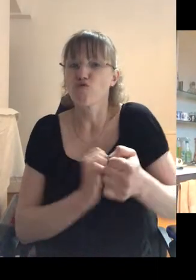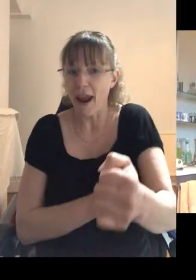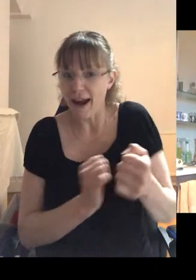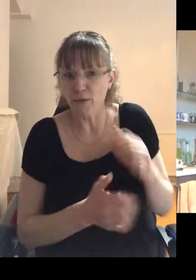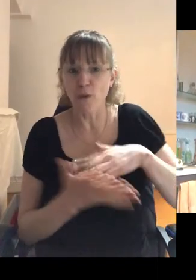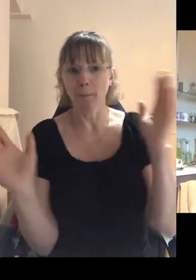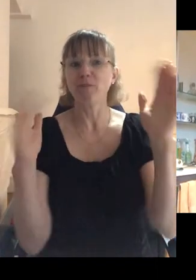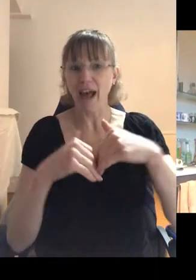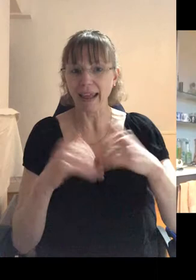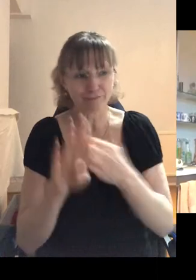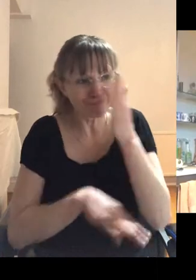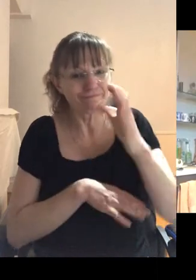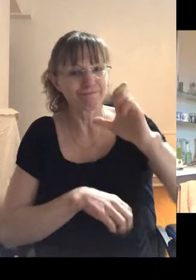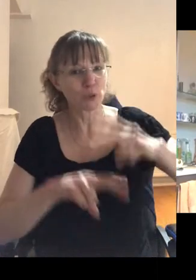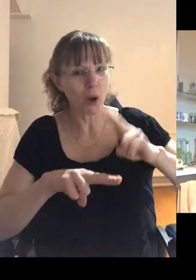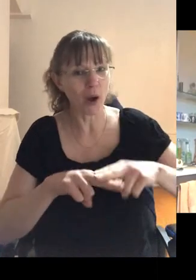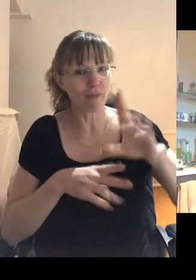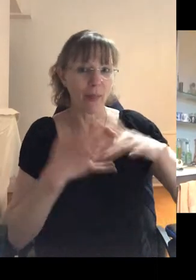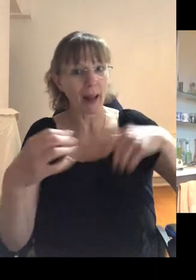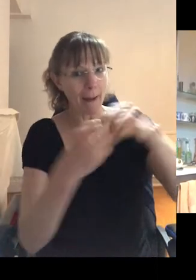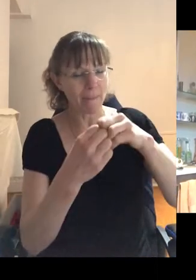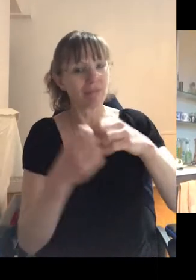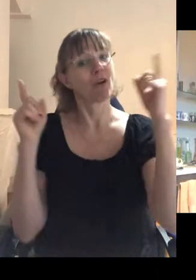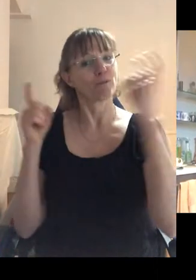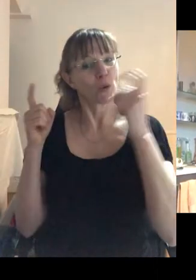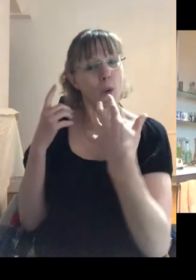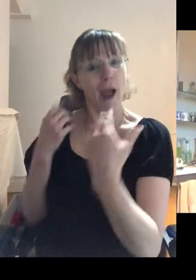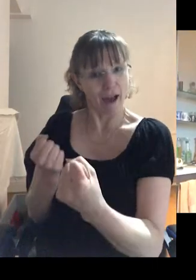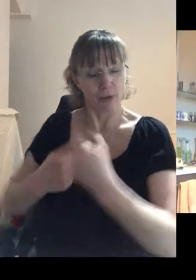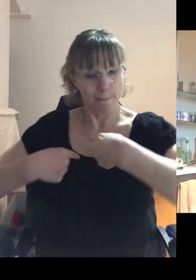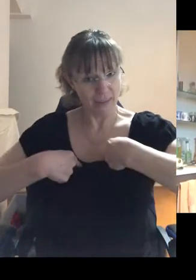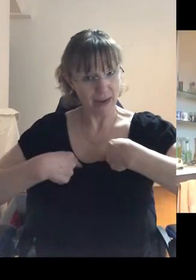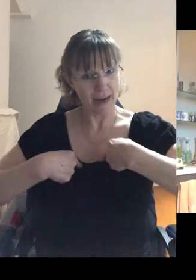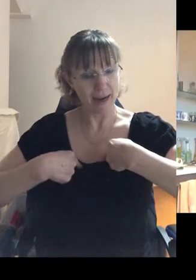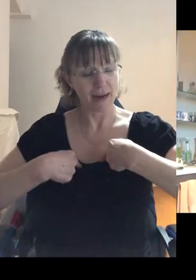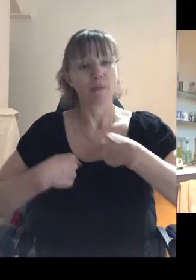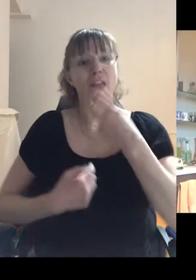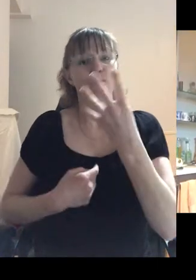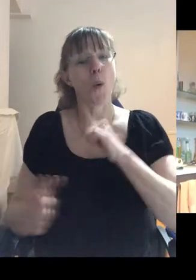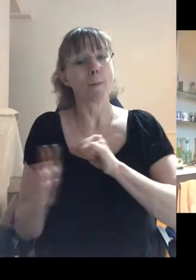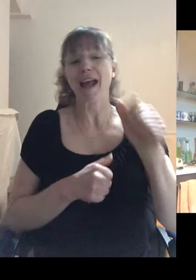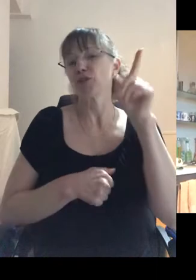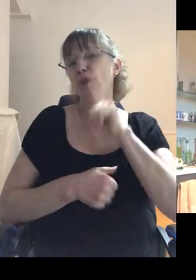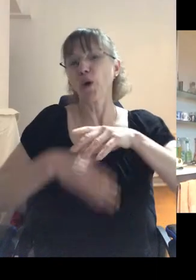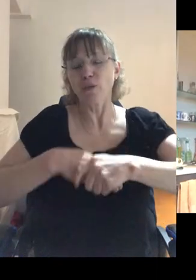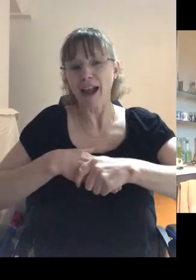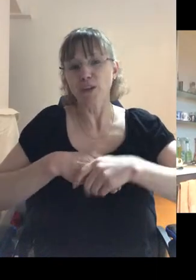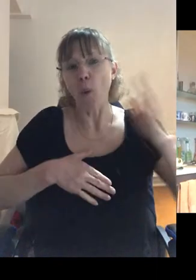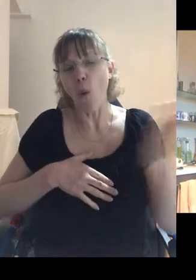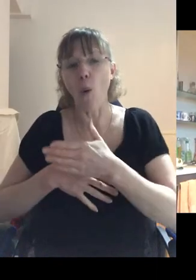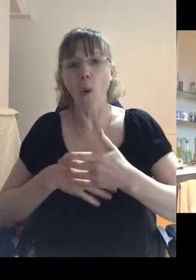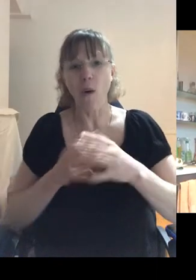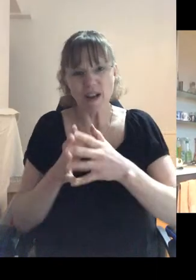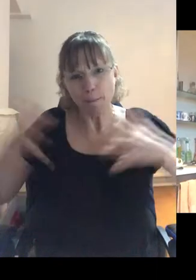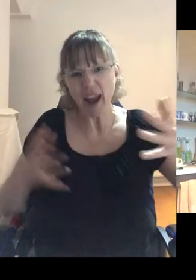down from the Valleys to go, to go to the club. And there's a photograph of me and my four best girlfriends, all of us with a big black